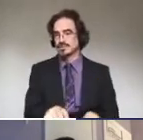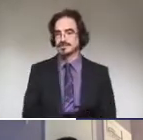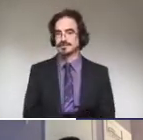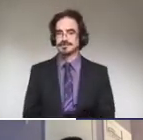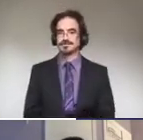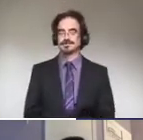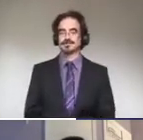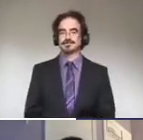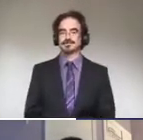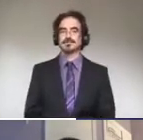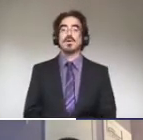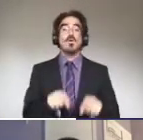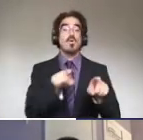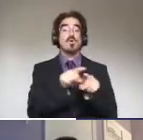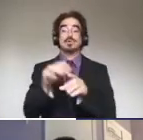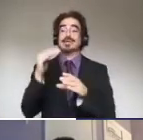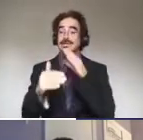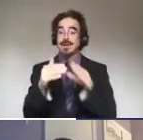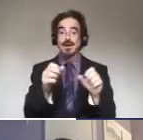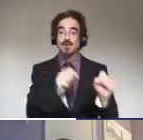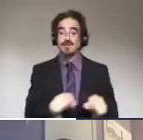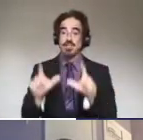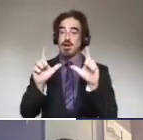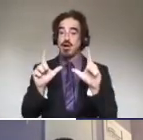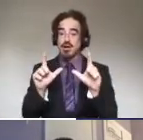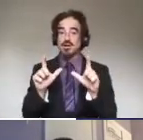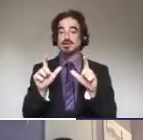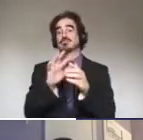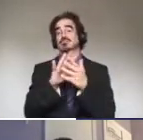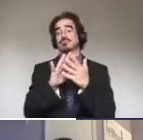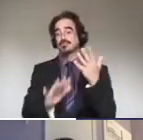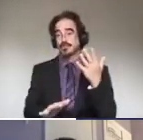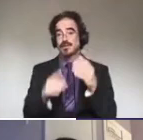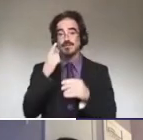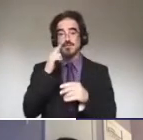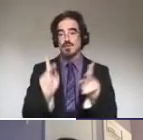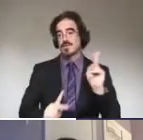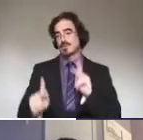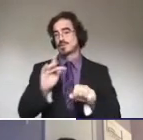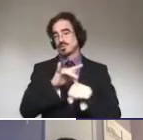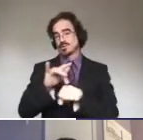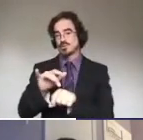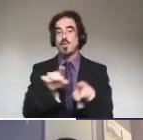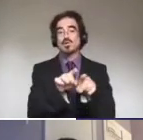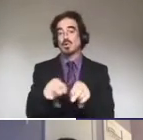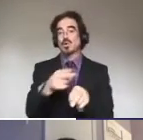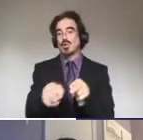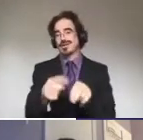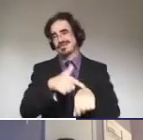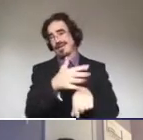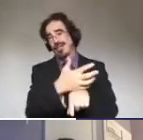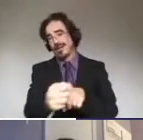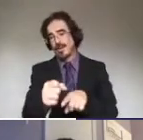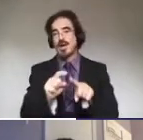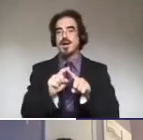We also do emails and blogs to, um, people and, um, a quick thing. We are running out of time, but